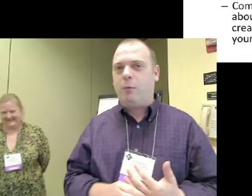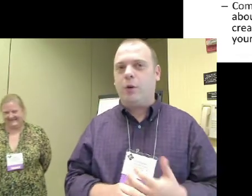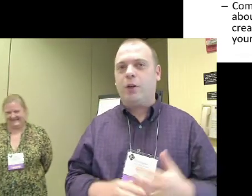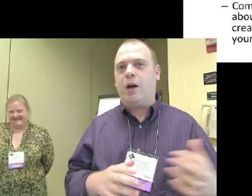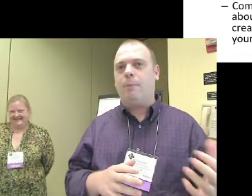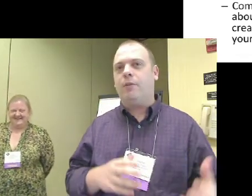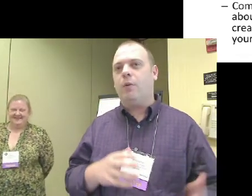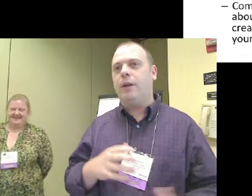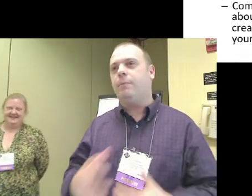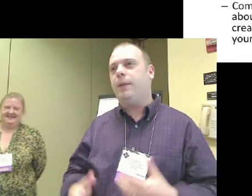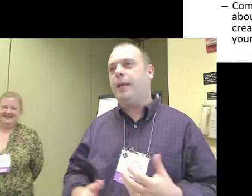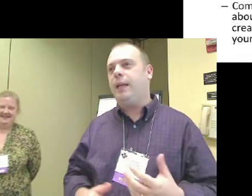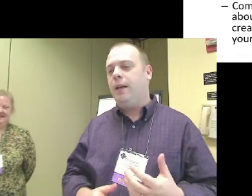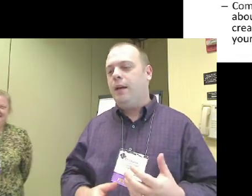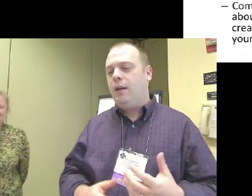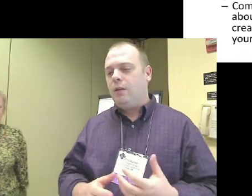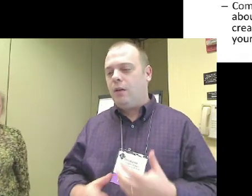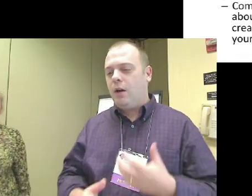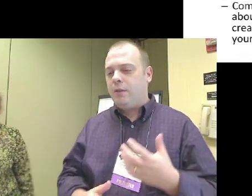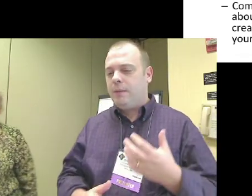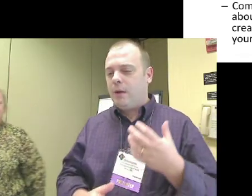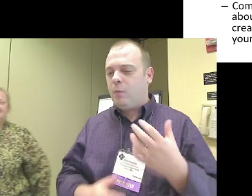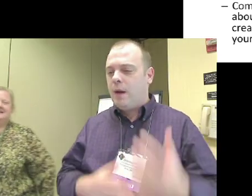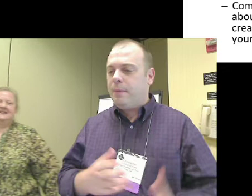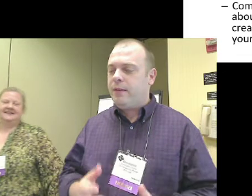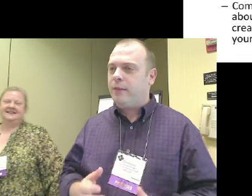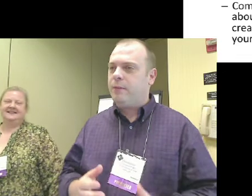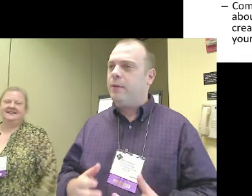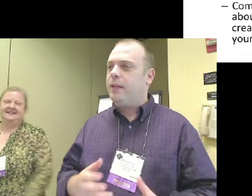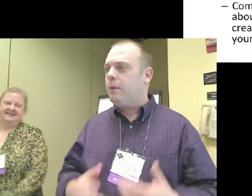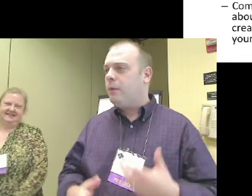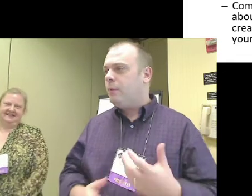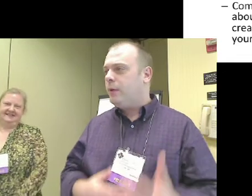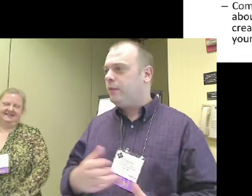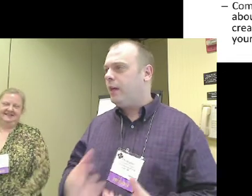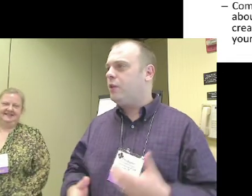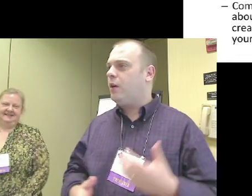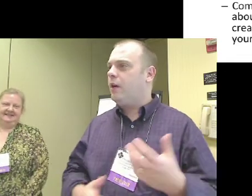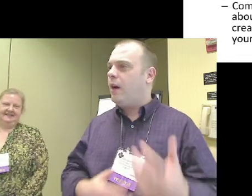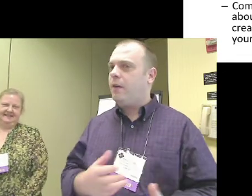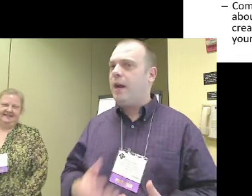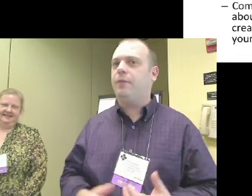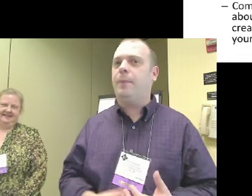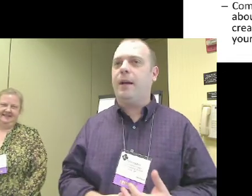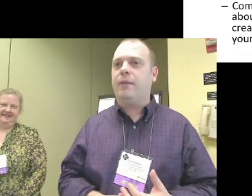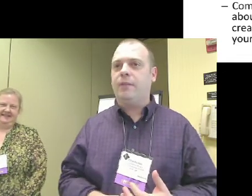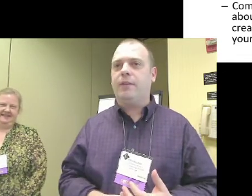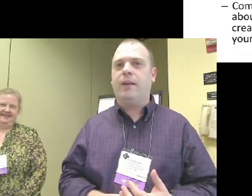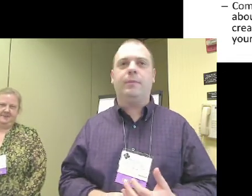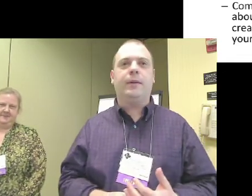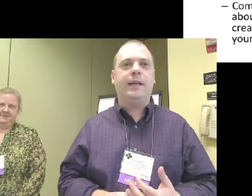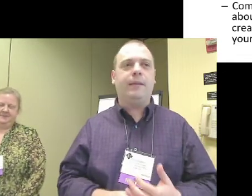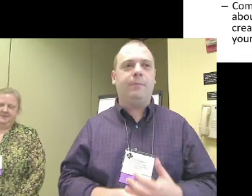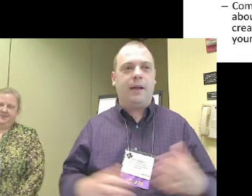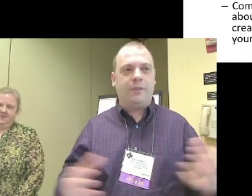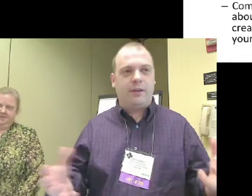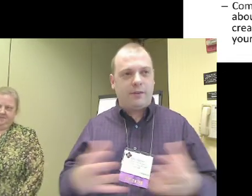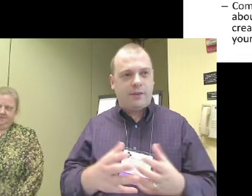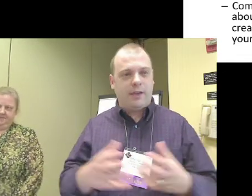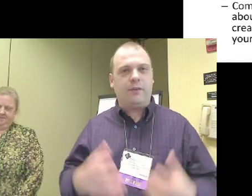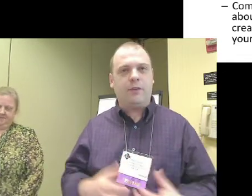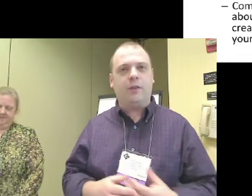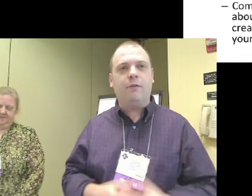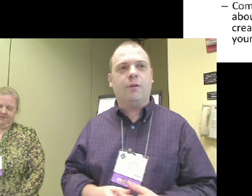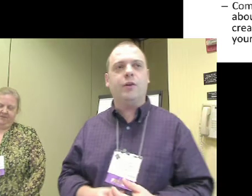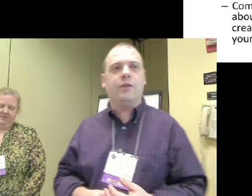But that workshop is going to be largely about web accessibility, but we will touch on other aspects of accessibility because,